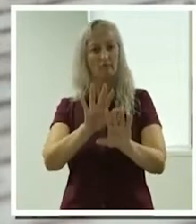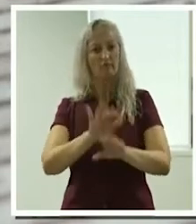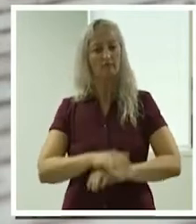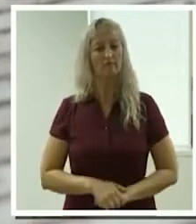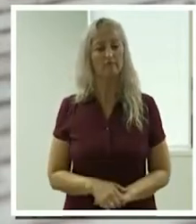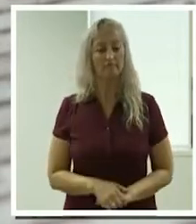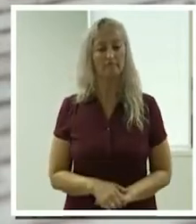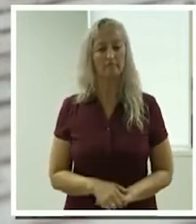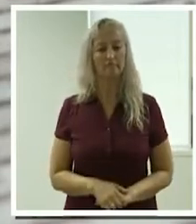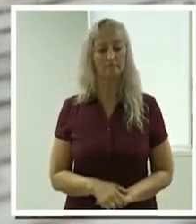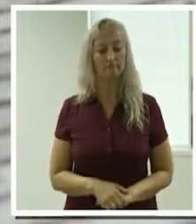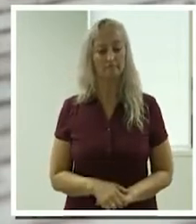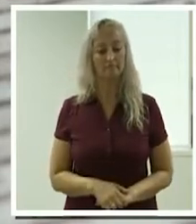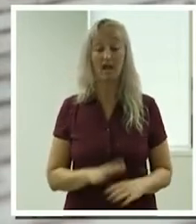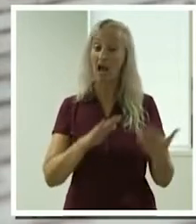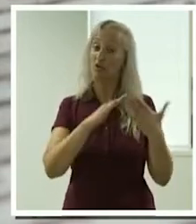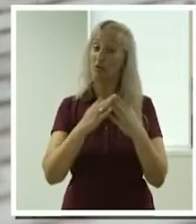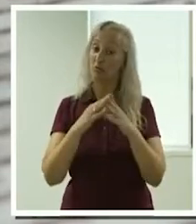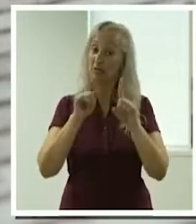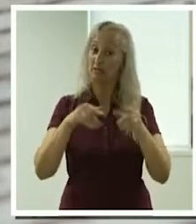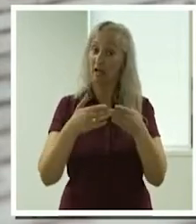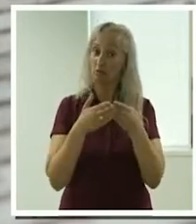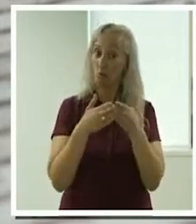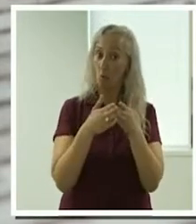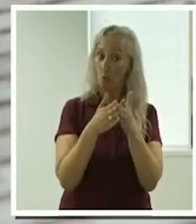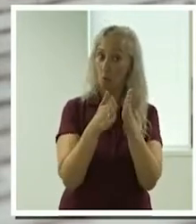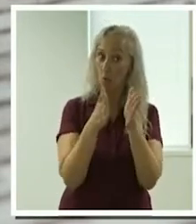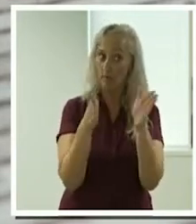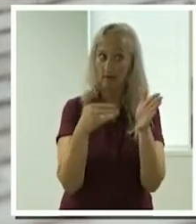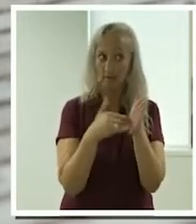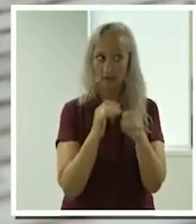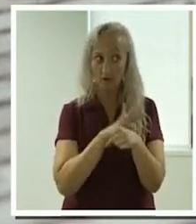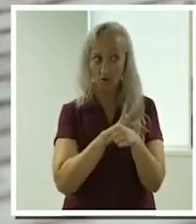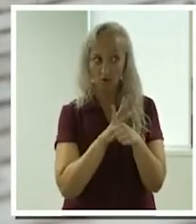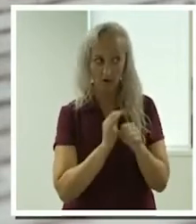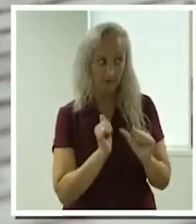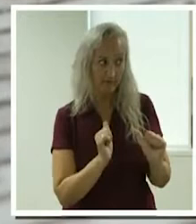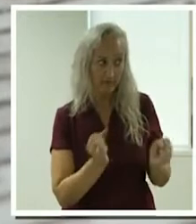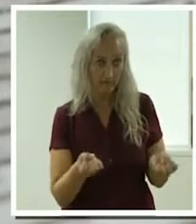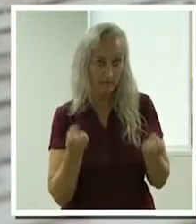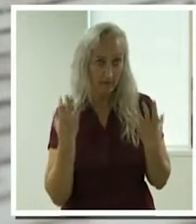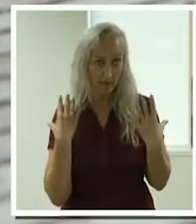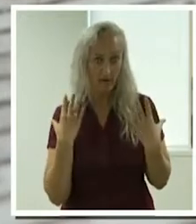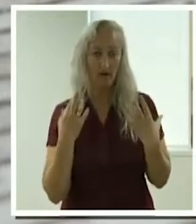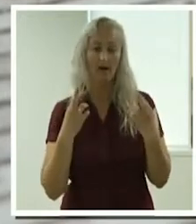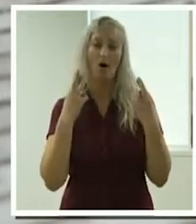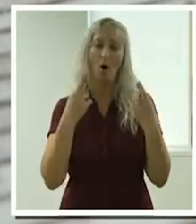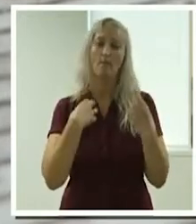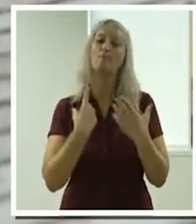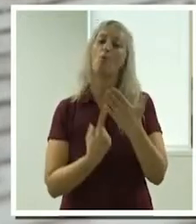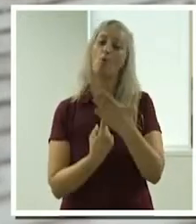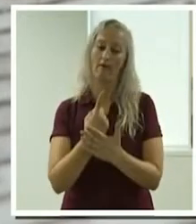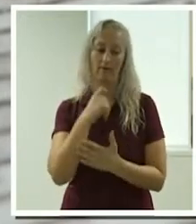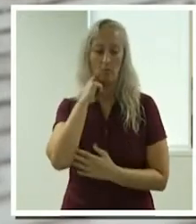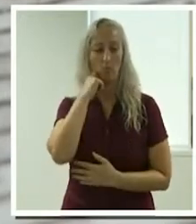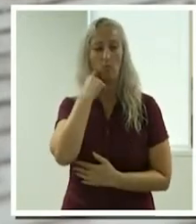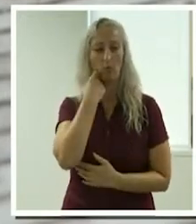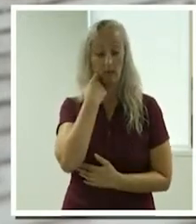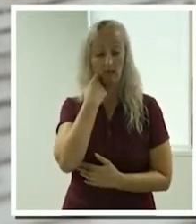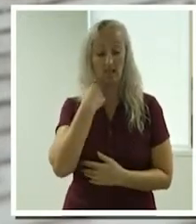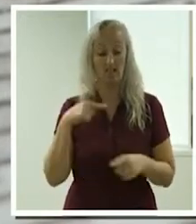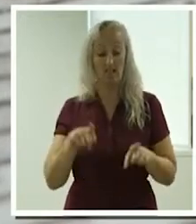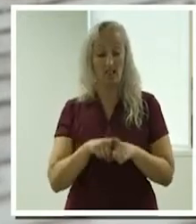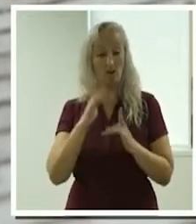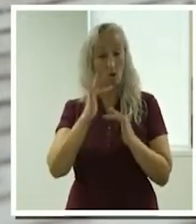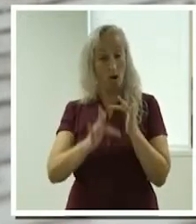As the community starts to open up post COVID, we hope to do more events like this and also in person and restart